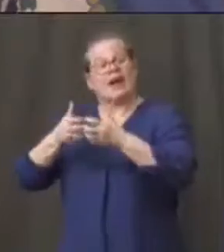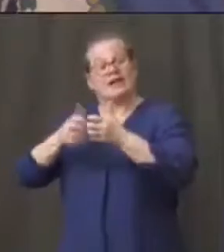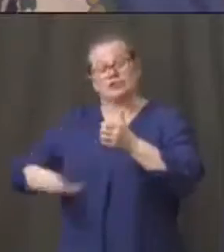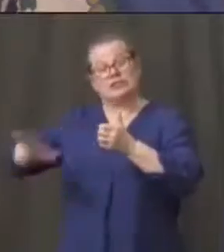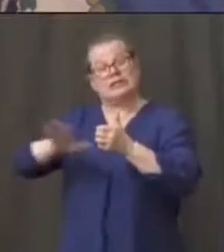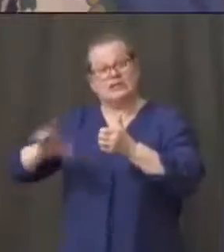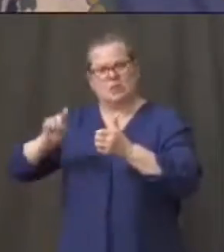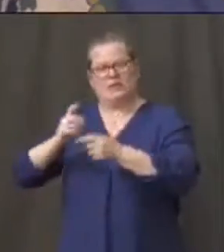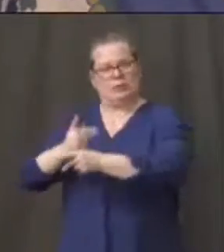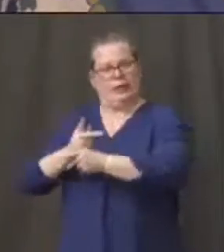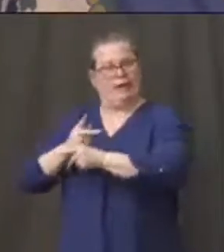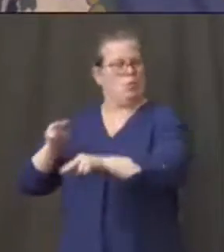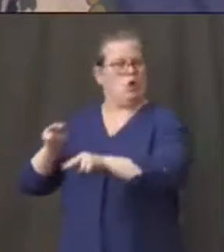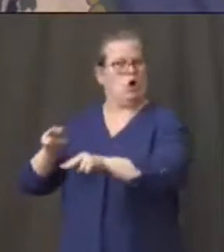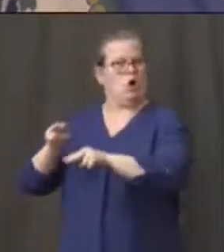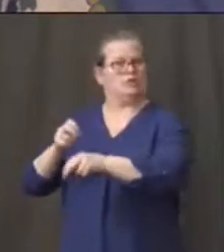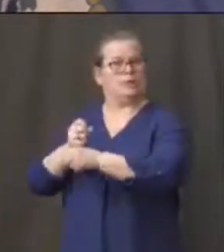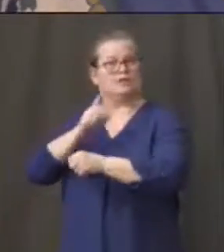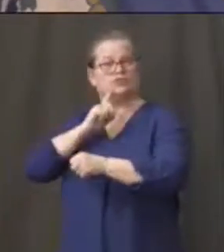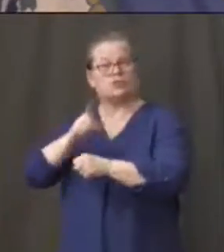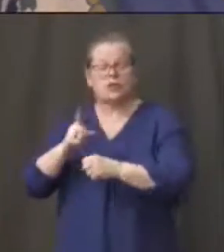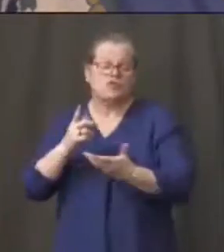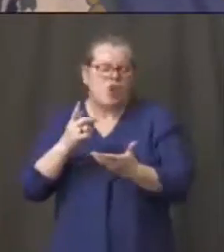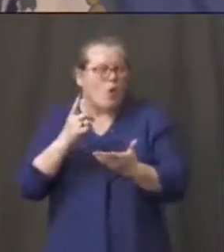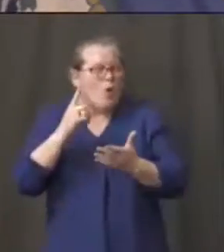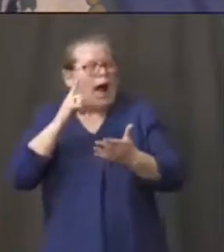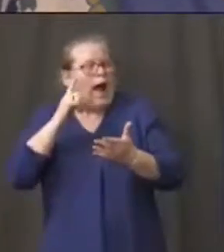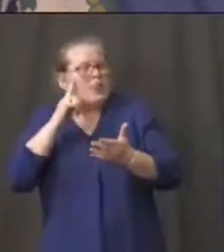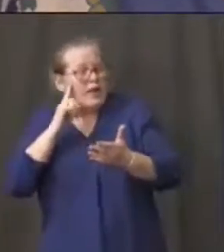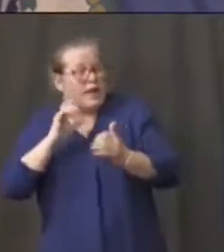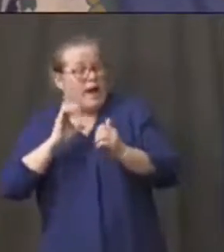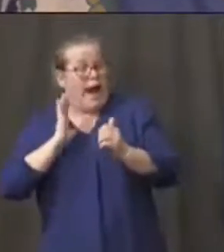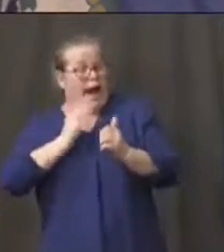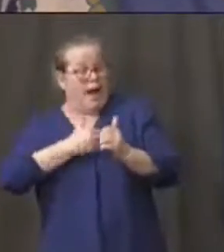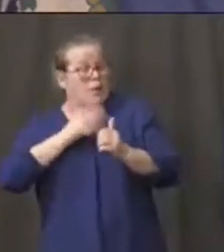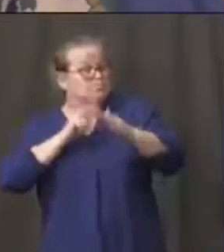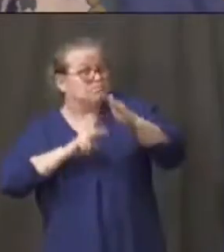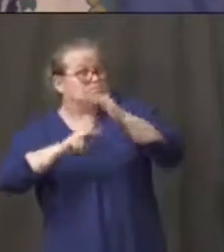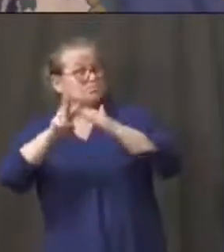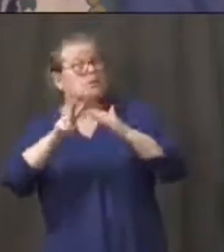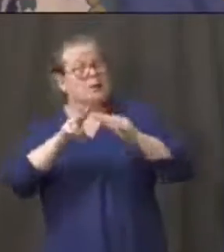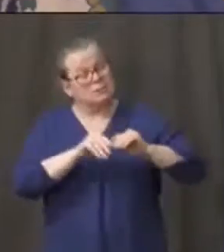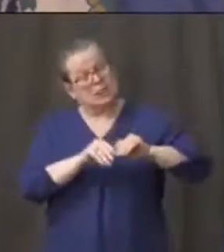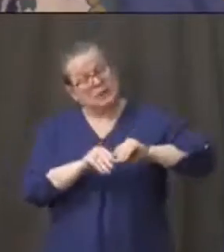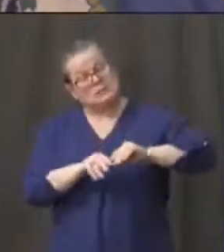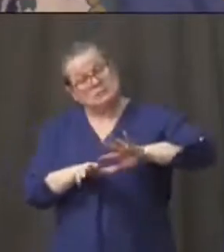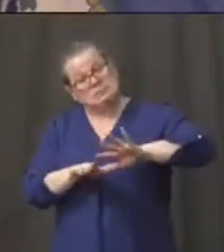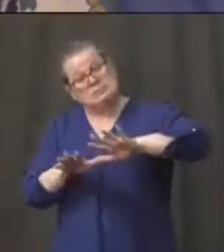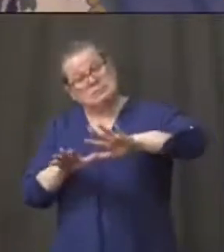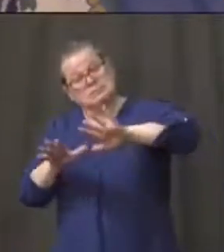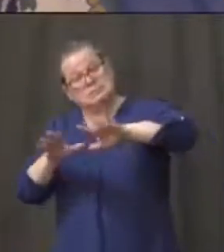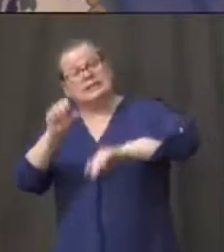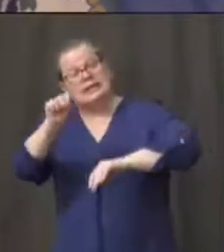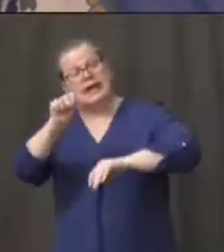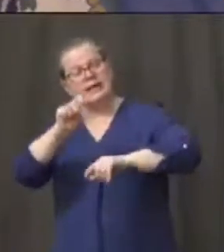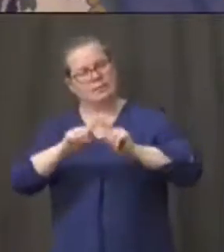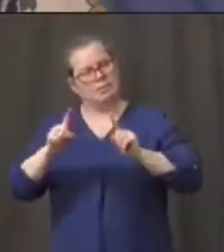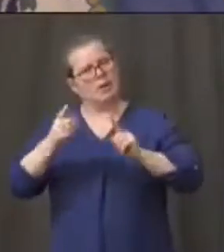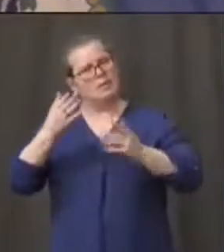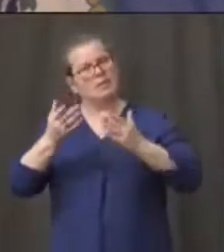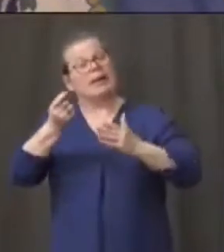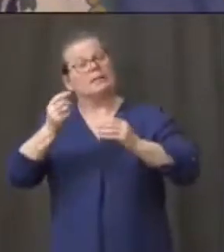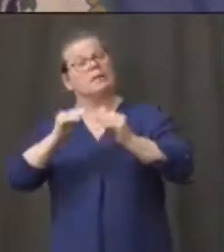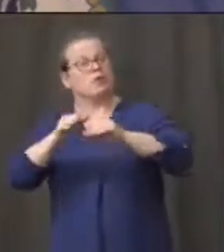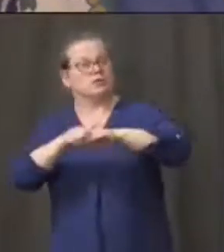is progressing the way we had sort of modeled it but perhaps the um growth has been a little slower outside of Fairfield County and that's a good